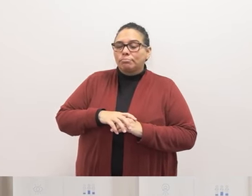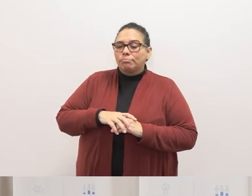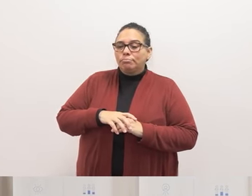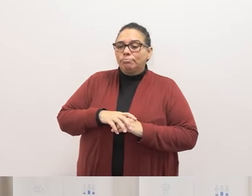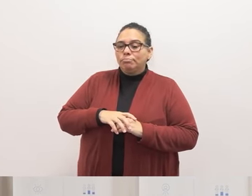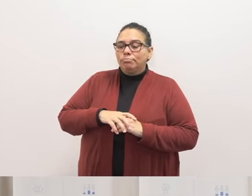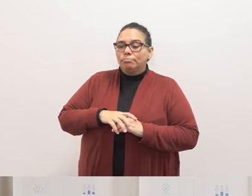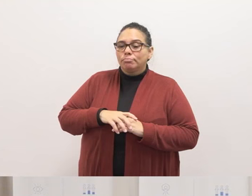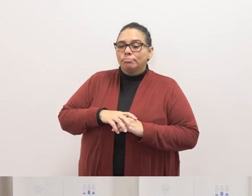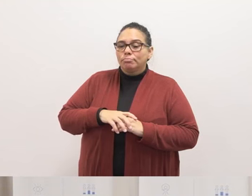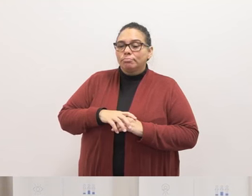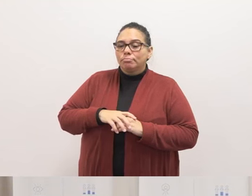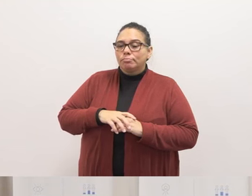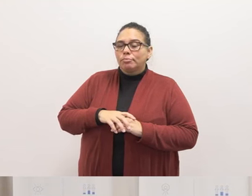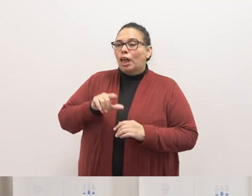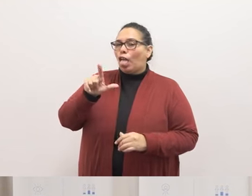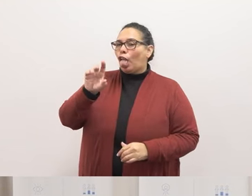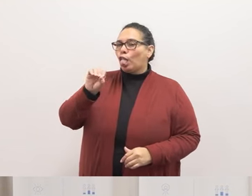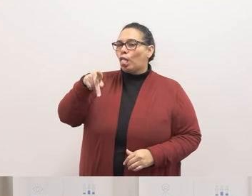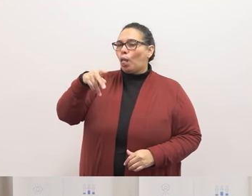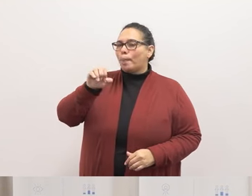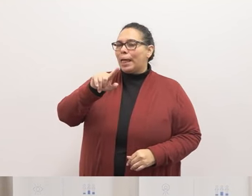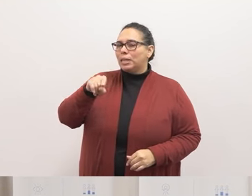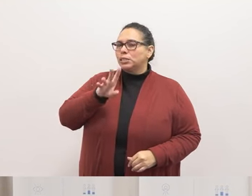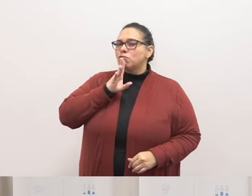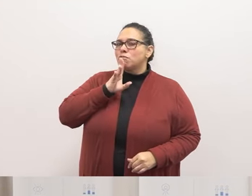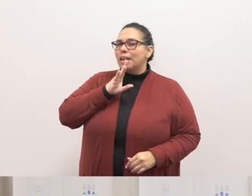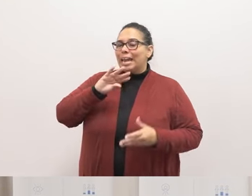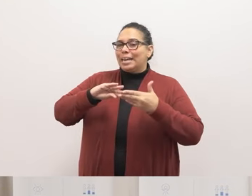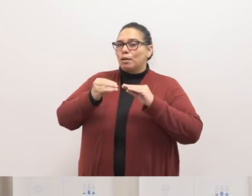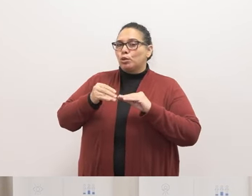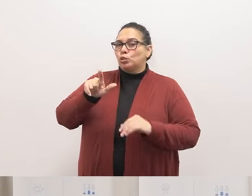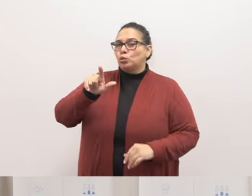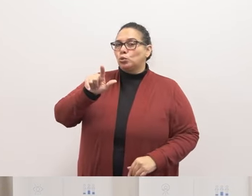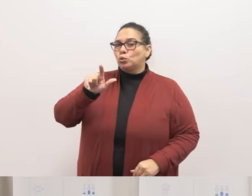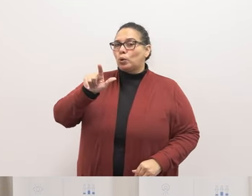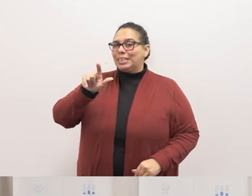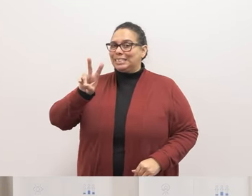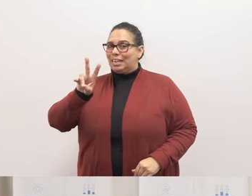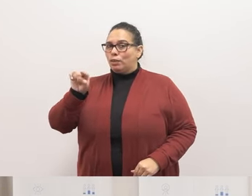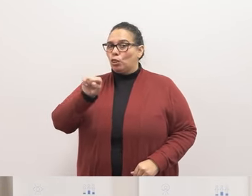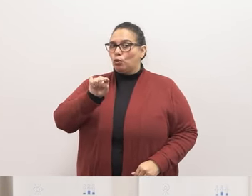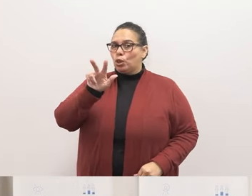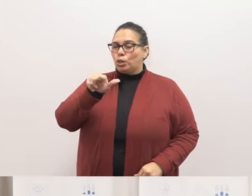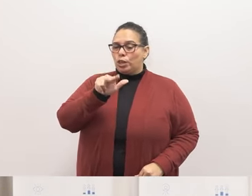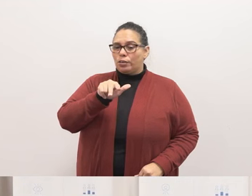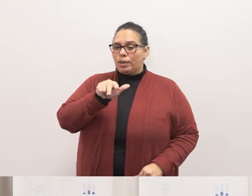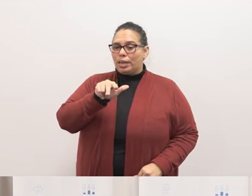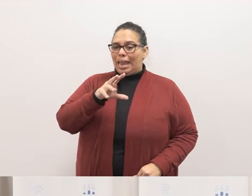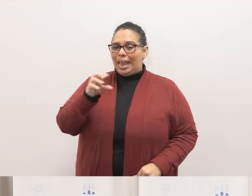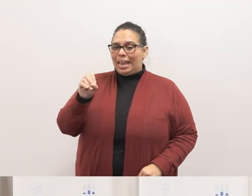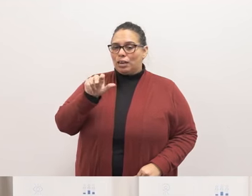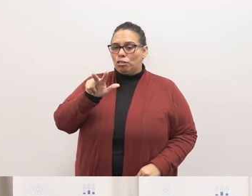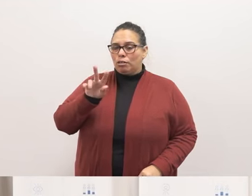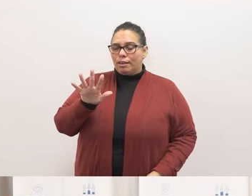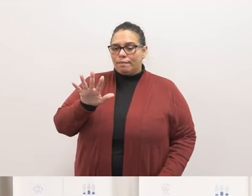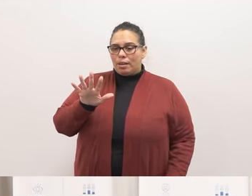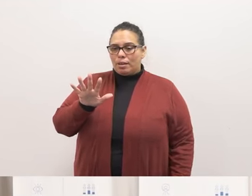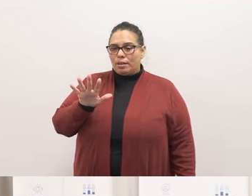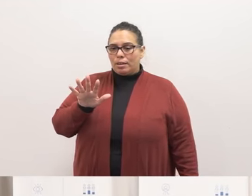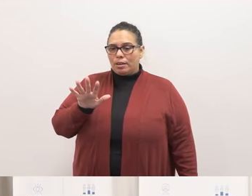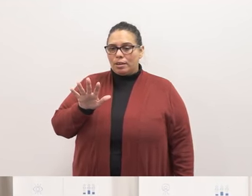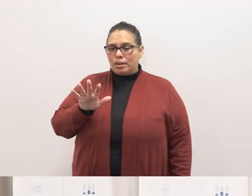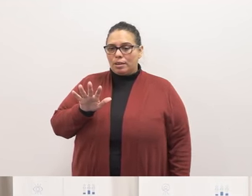um numbers 27 through 33 and 35 actually we're voting on